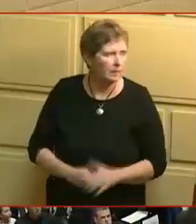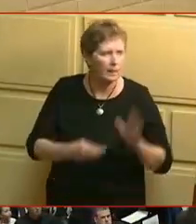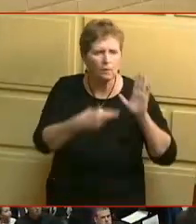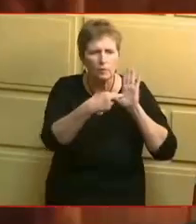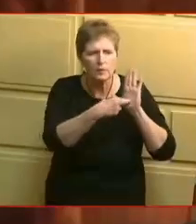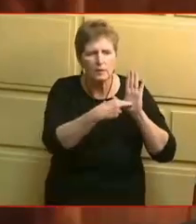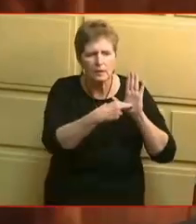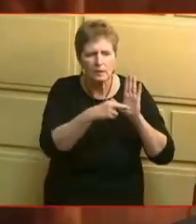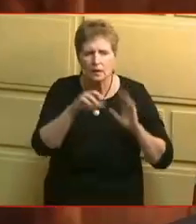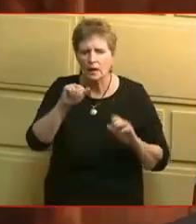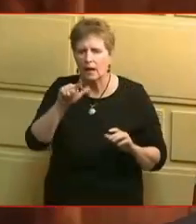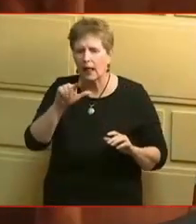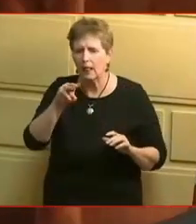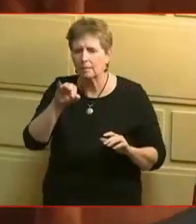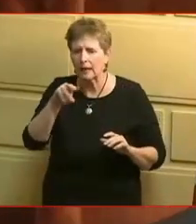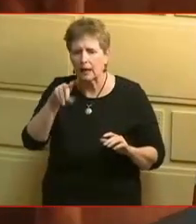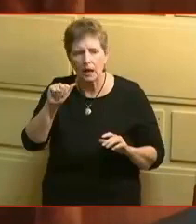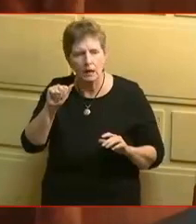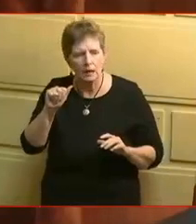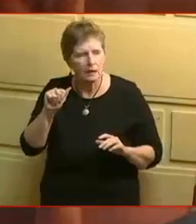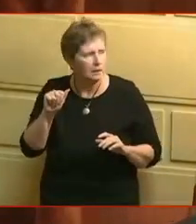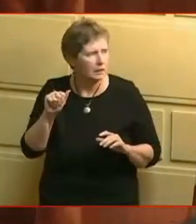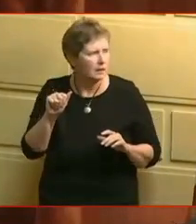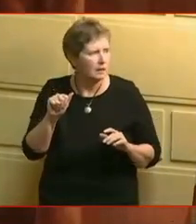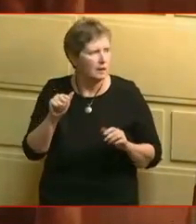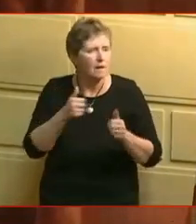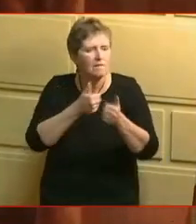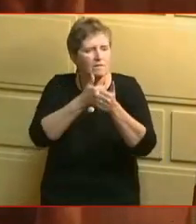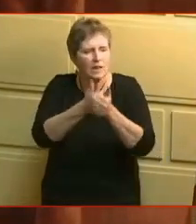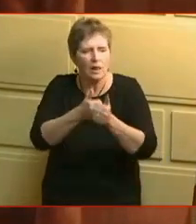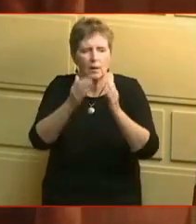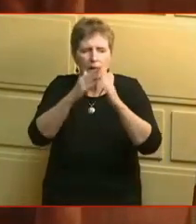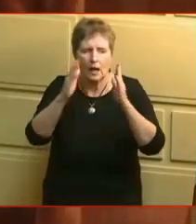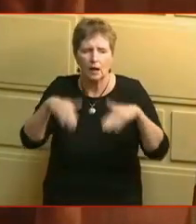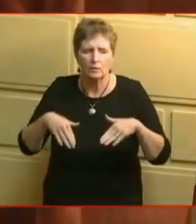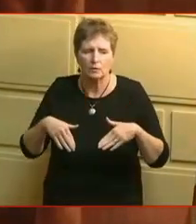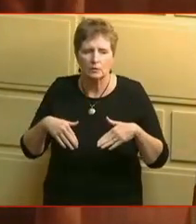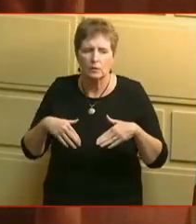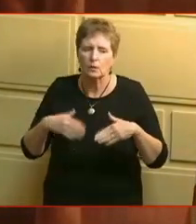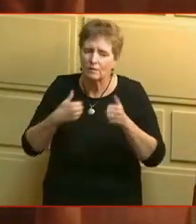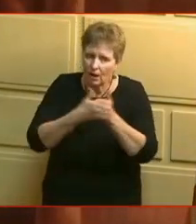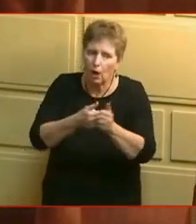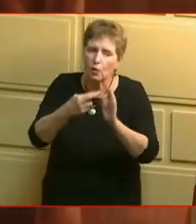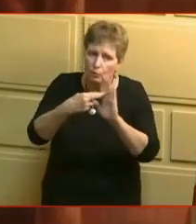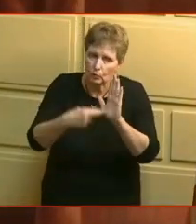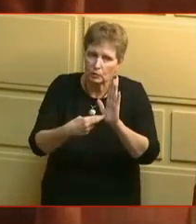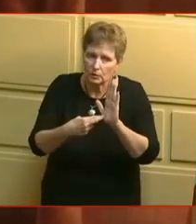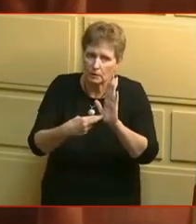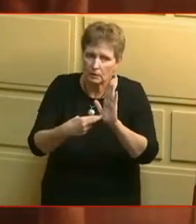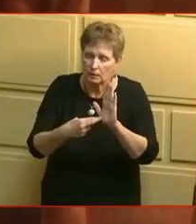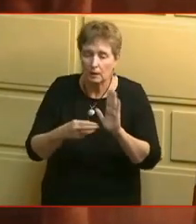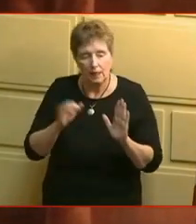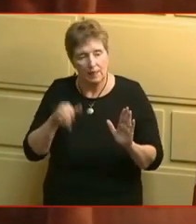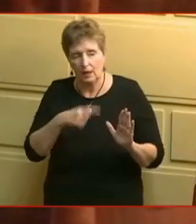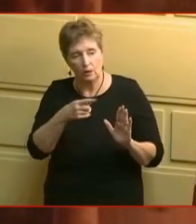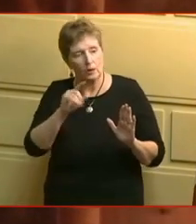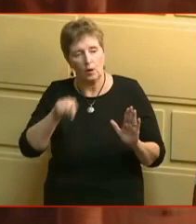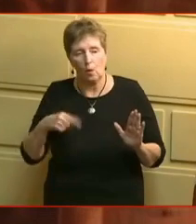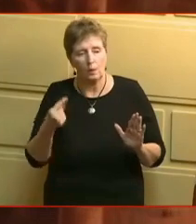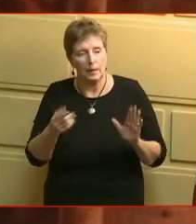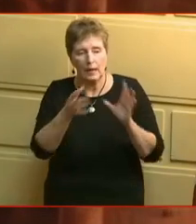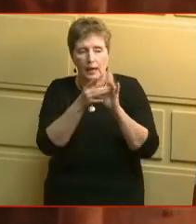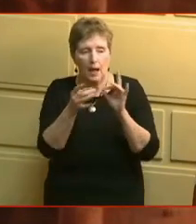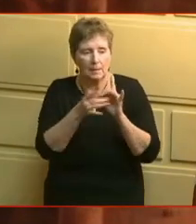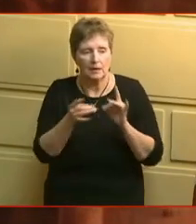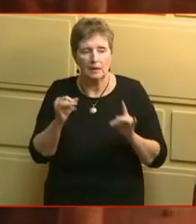Representative Almeida, following House protocol and following rules, that you can only make a